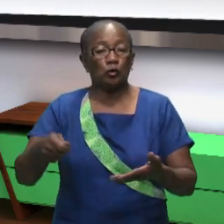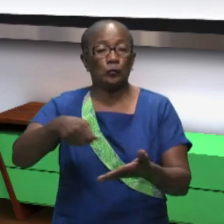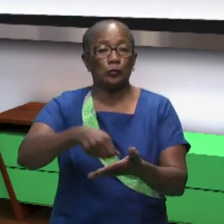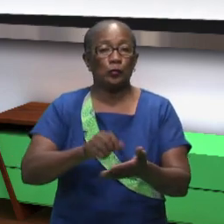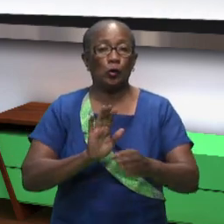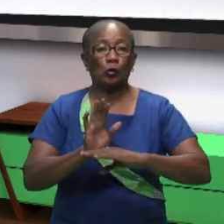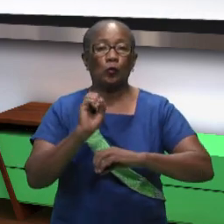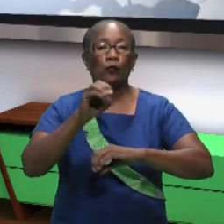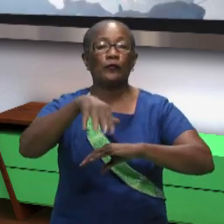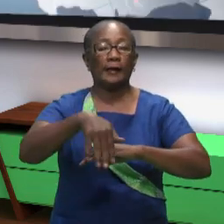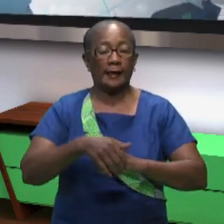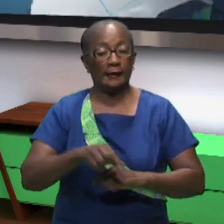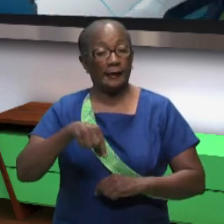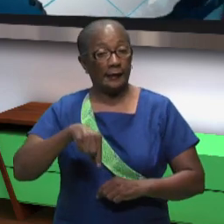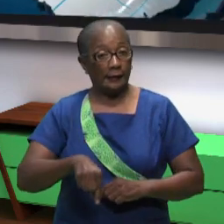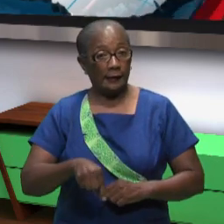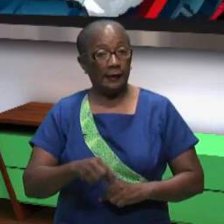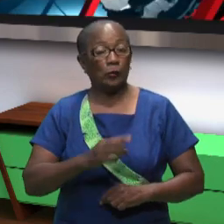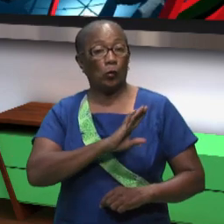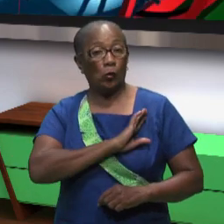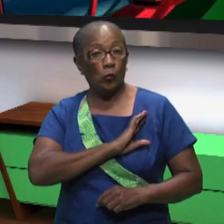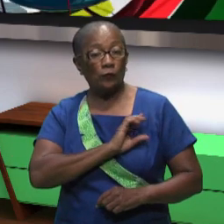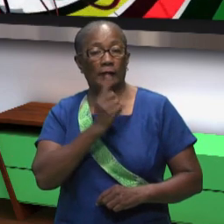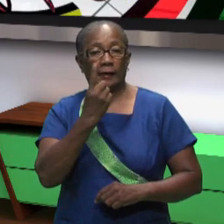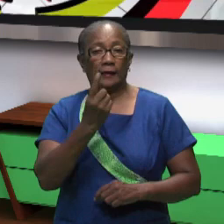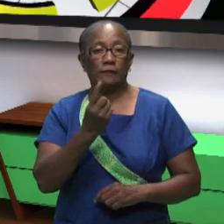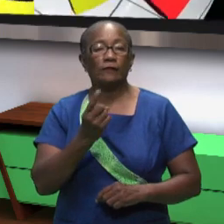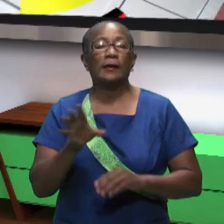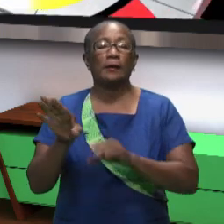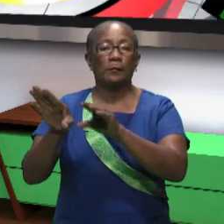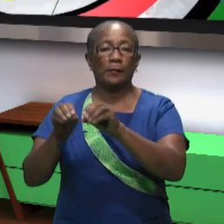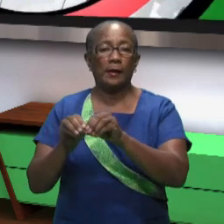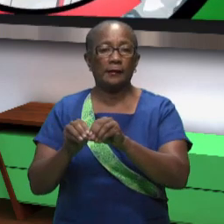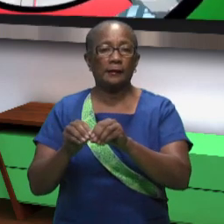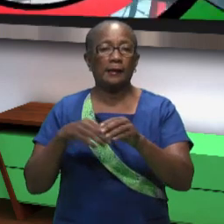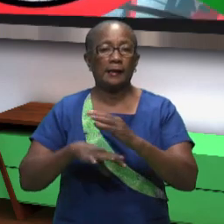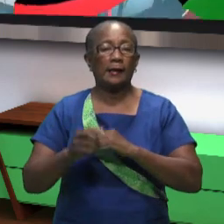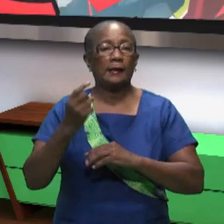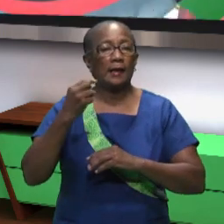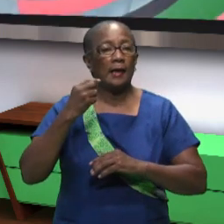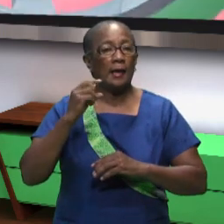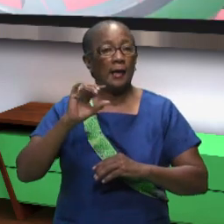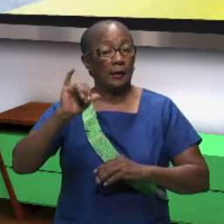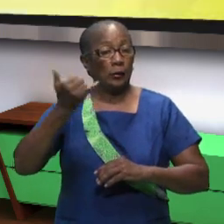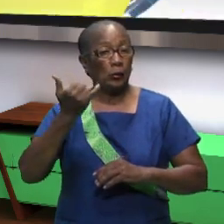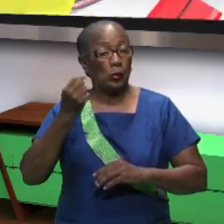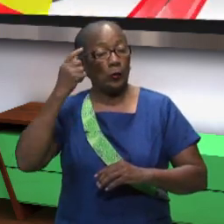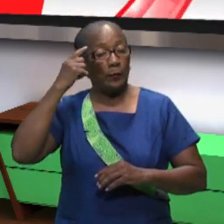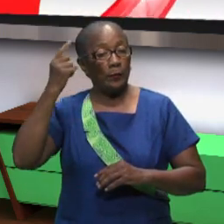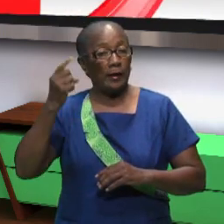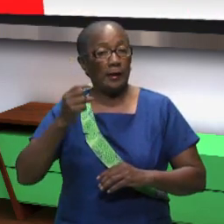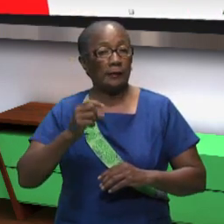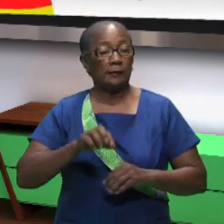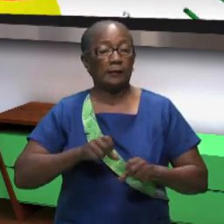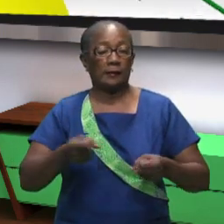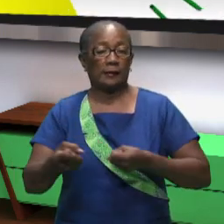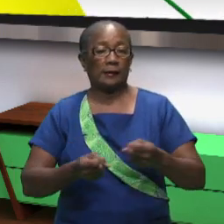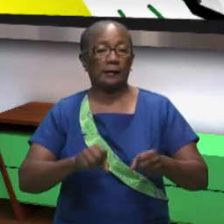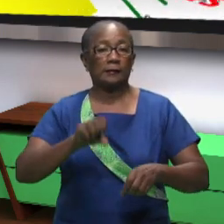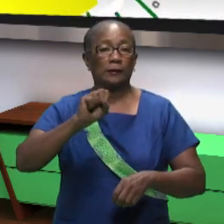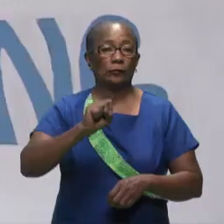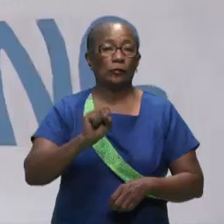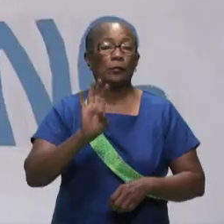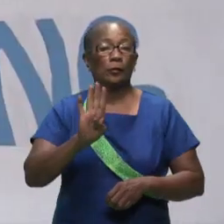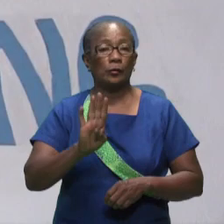percent of the purchase price this is also one of the measures from the santoki brunswick administration's recovery